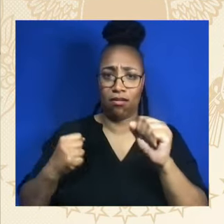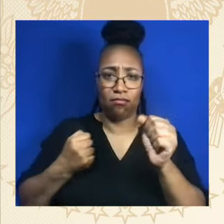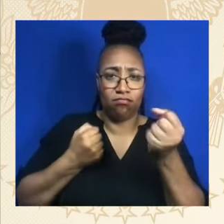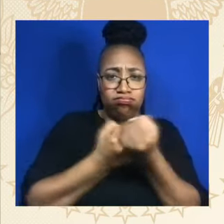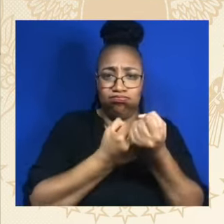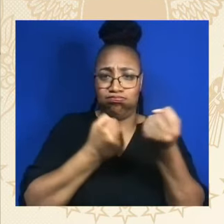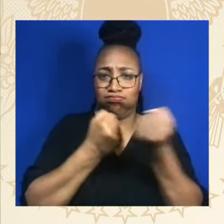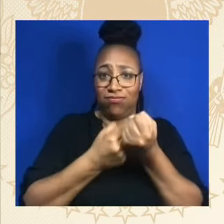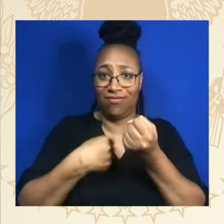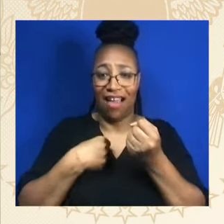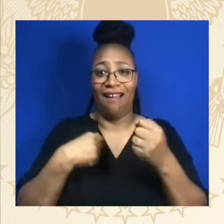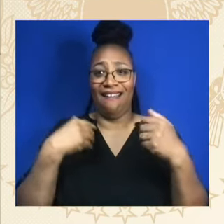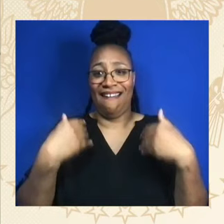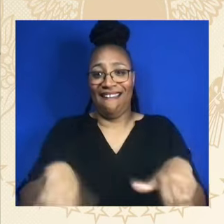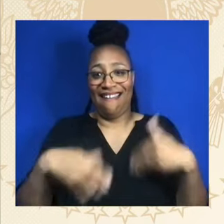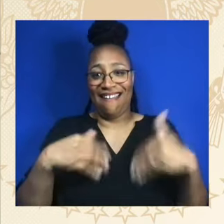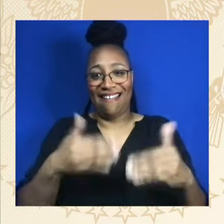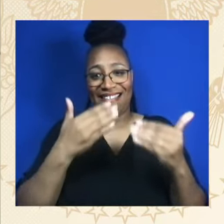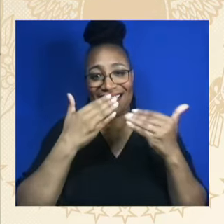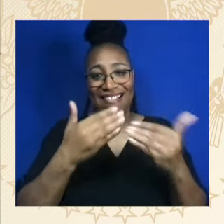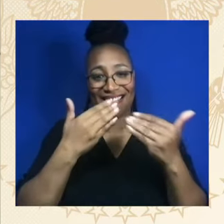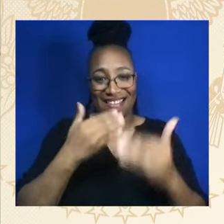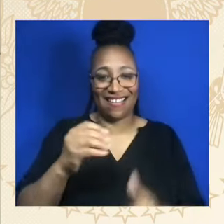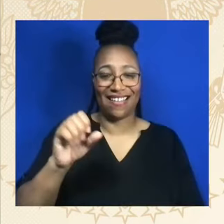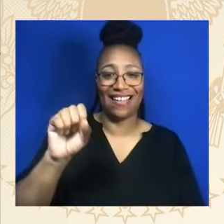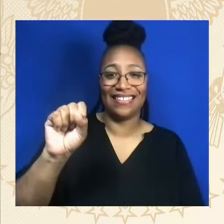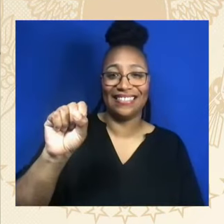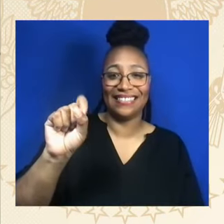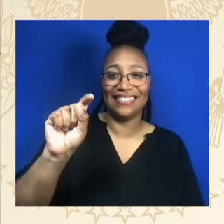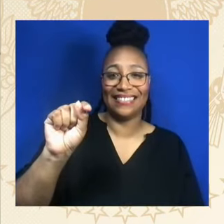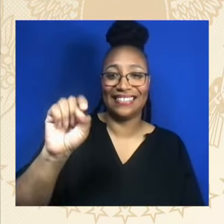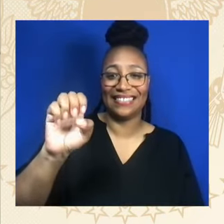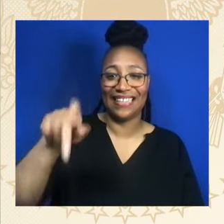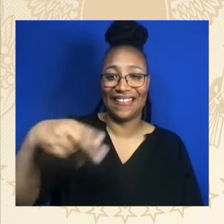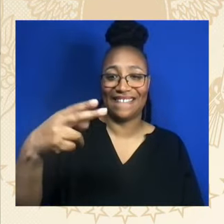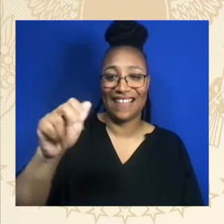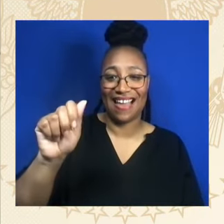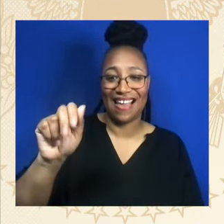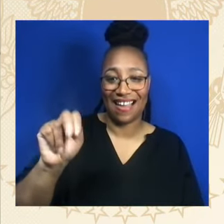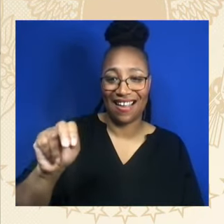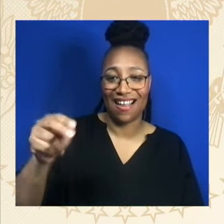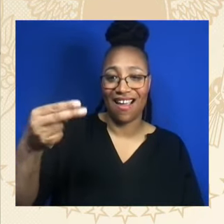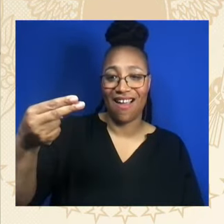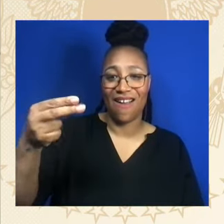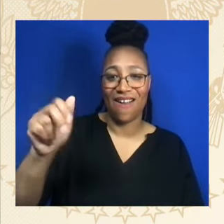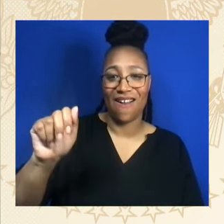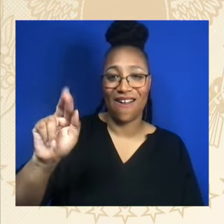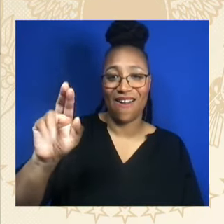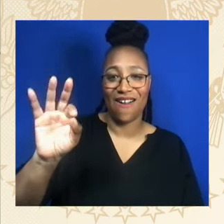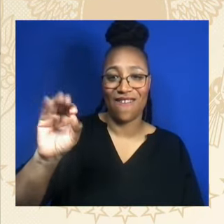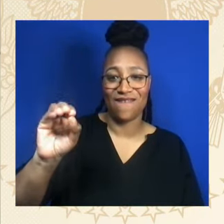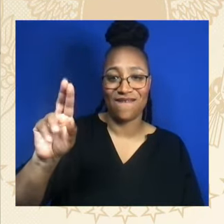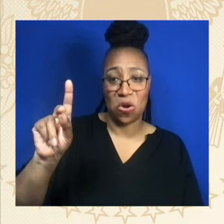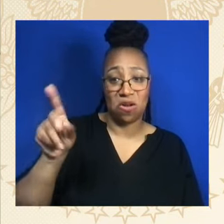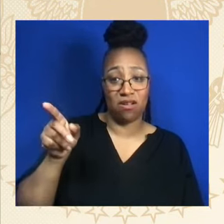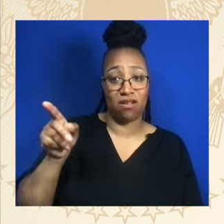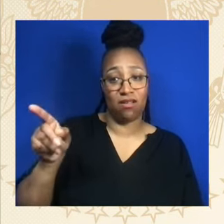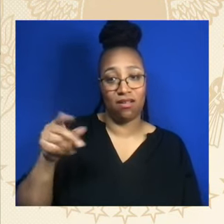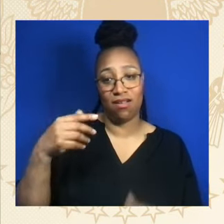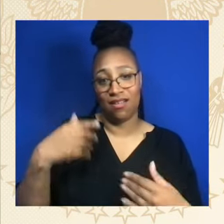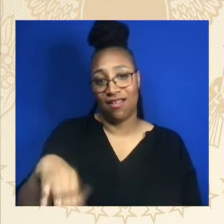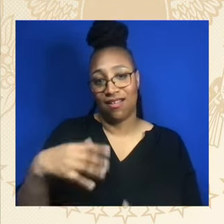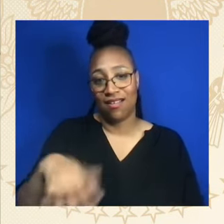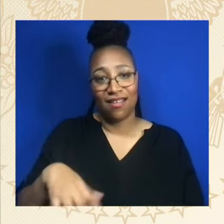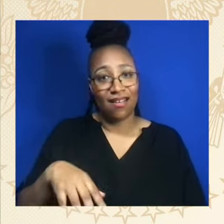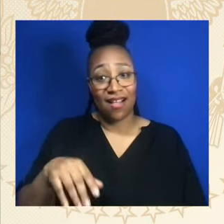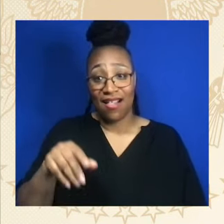I campaigned for him, too. I don't know what this means. They don't talk to me anymore, though. I'm only kidding. And the civil rights